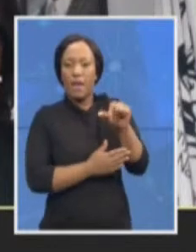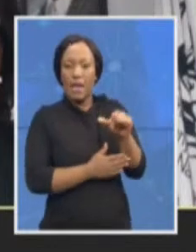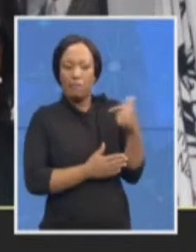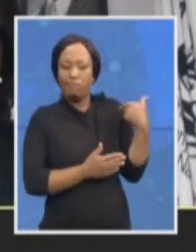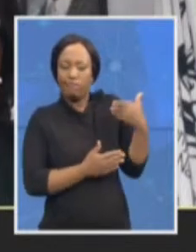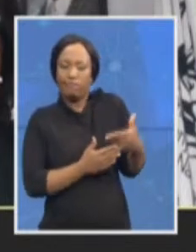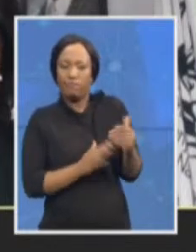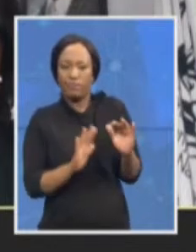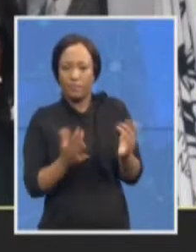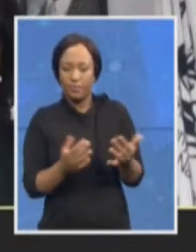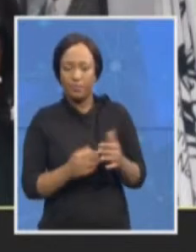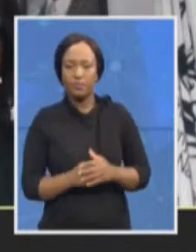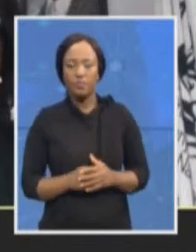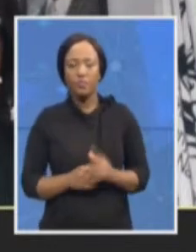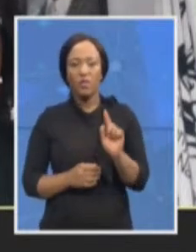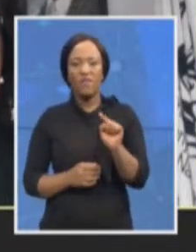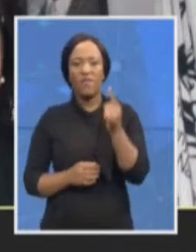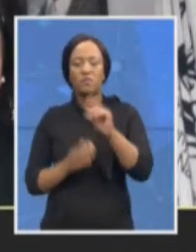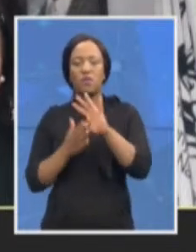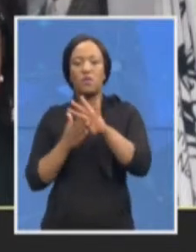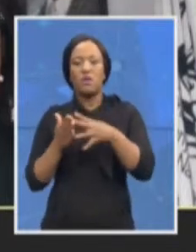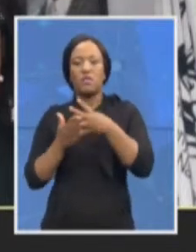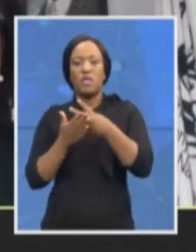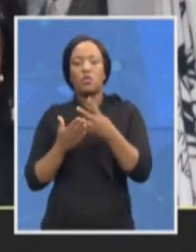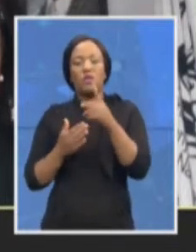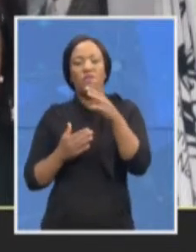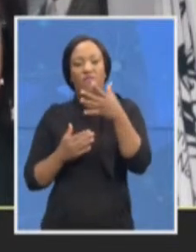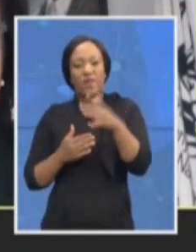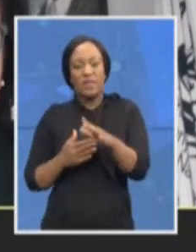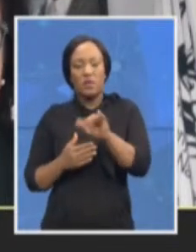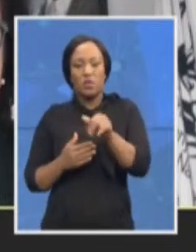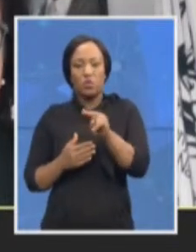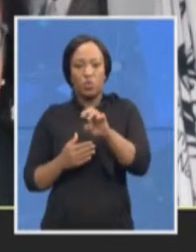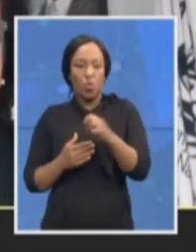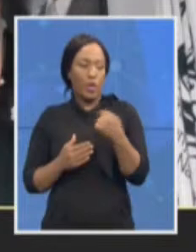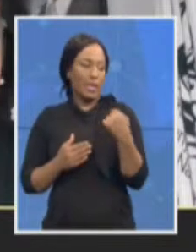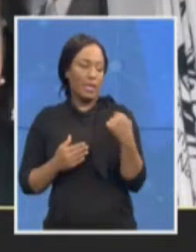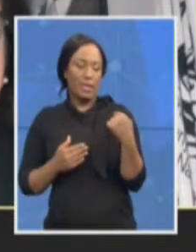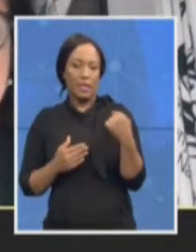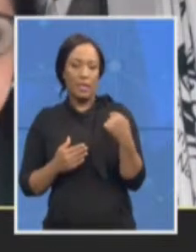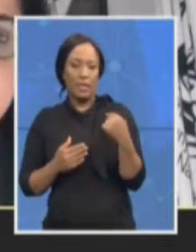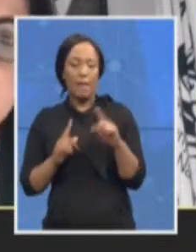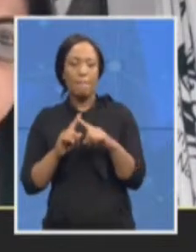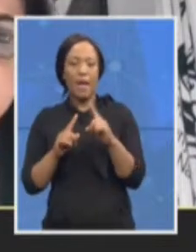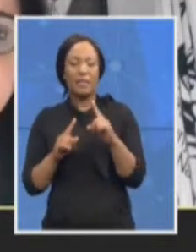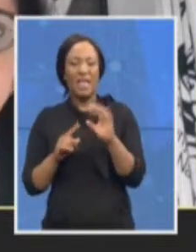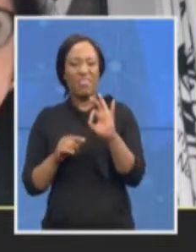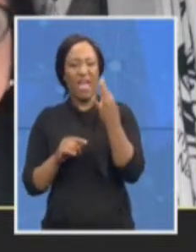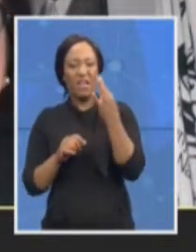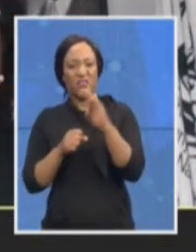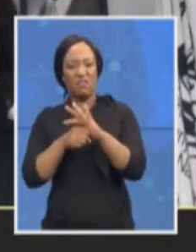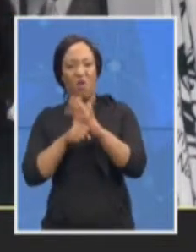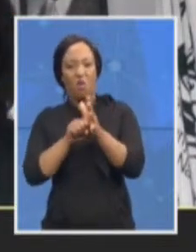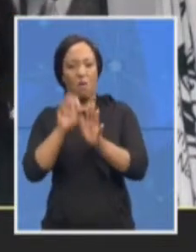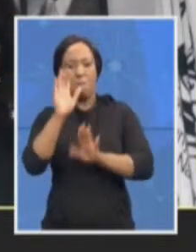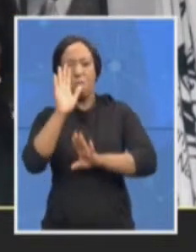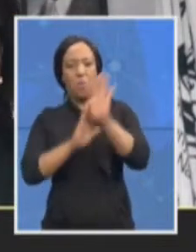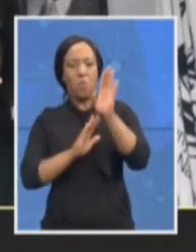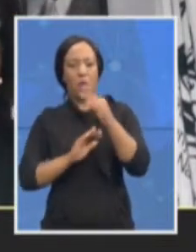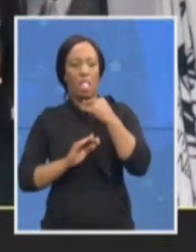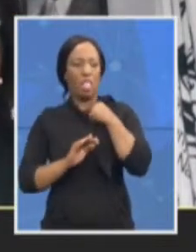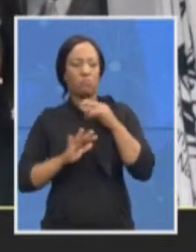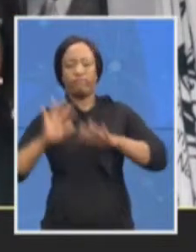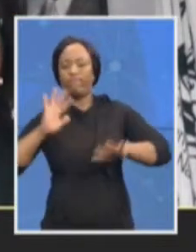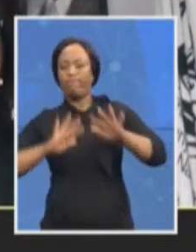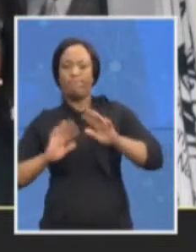June this year, the follow-up one. But because we went into the third wave, we were not able to do it. And then it got postponed. And so we then